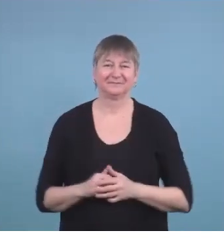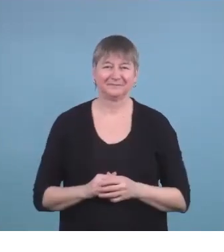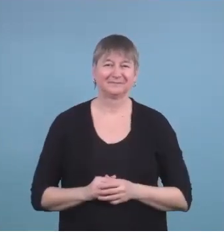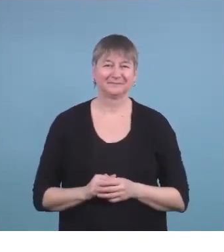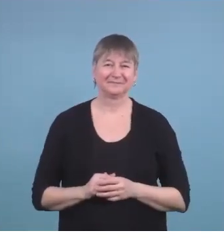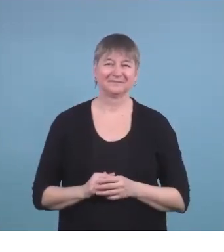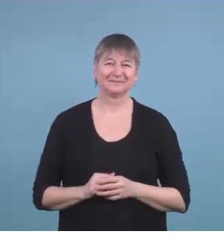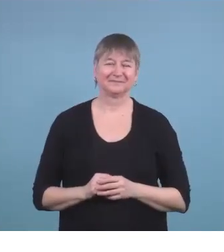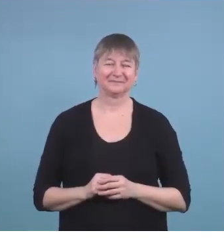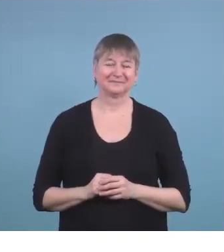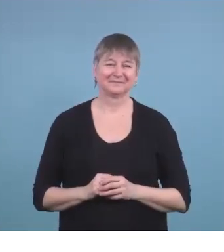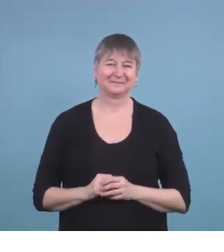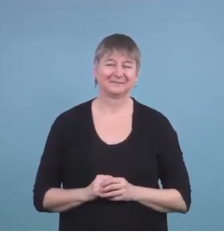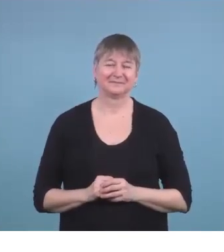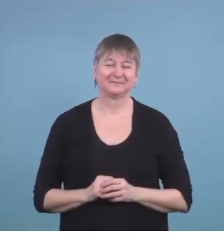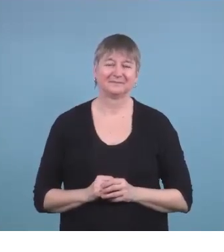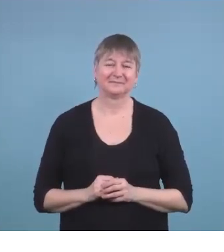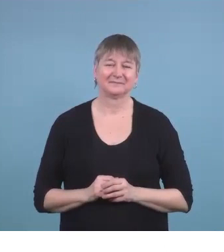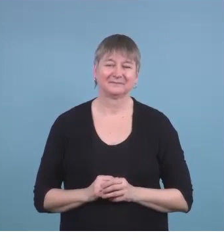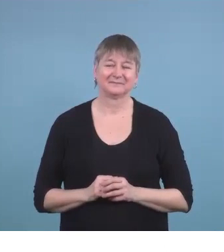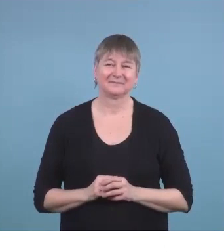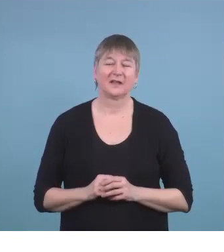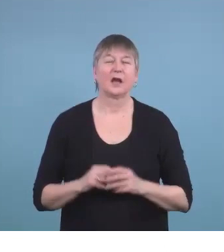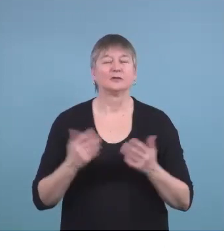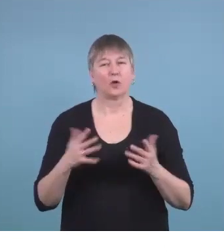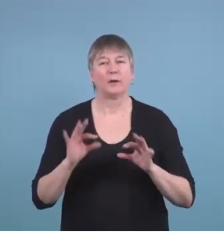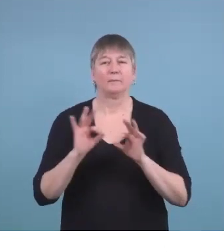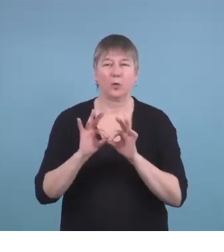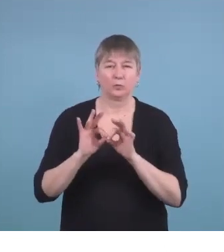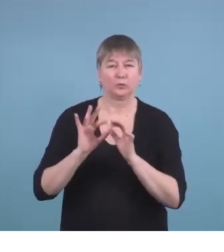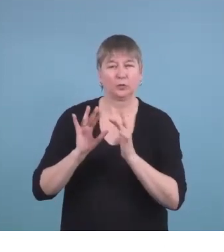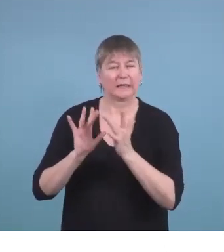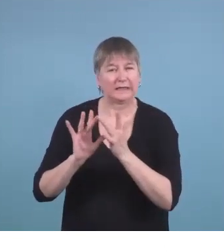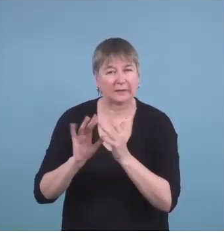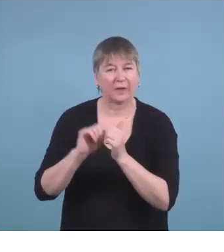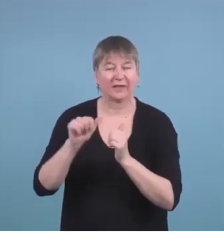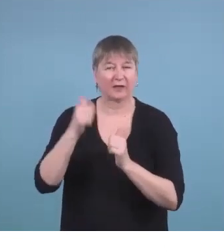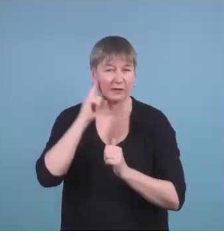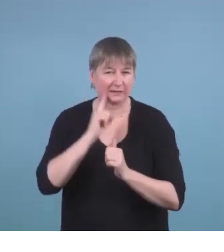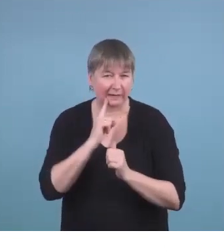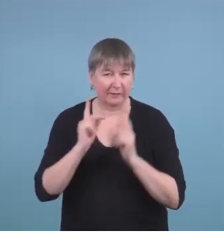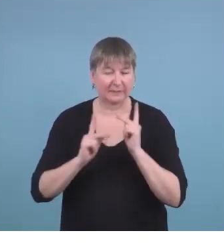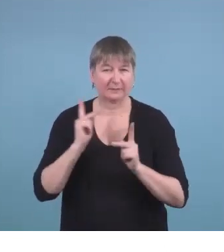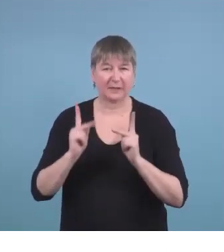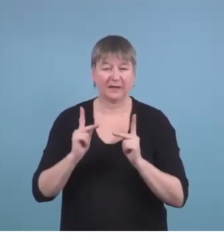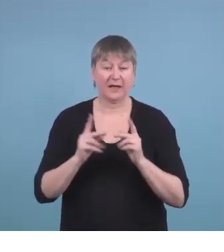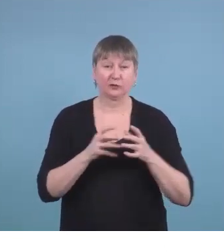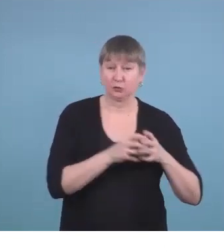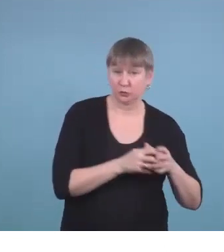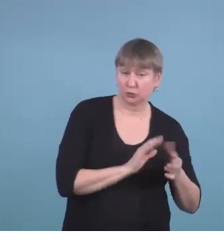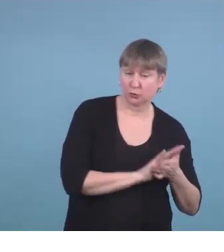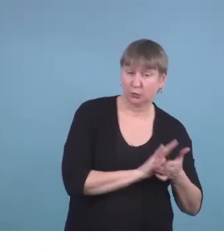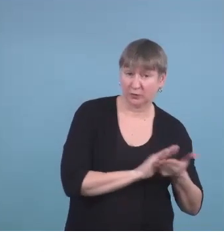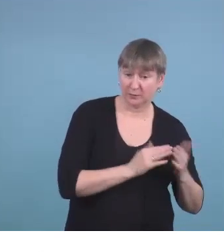and connecting with other deaf people and finding a community outside of this school